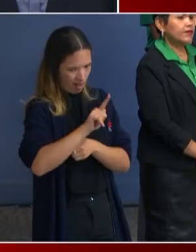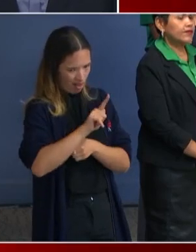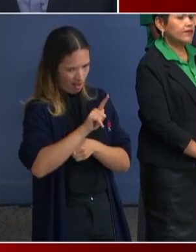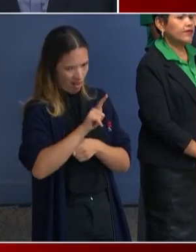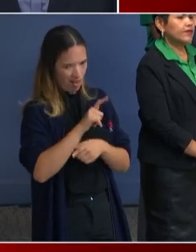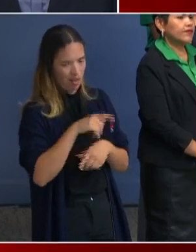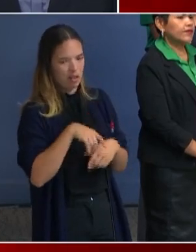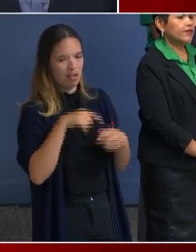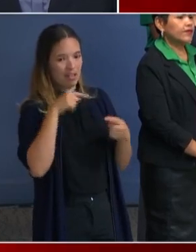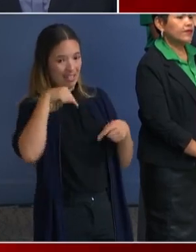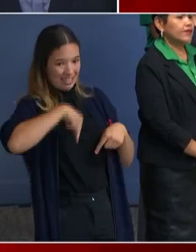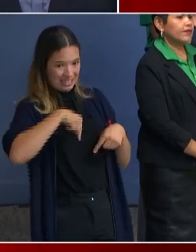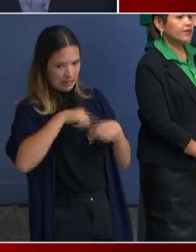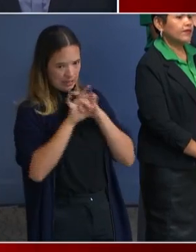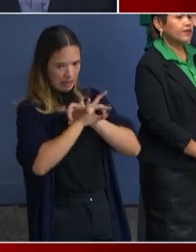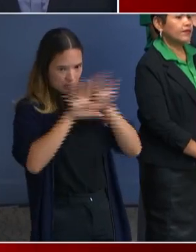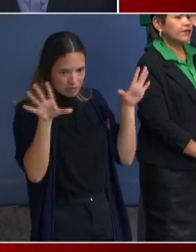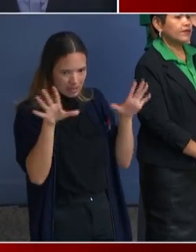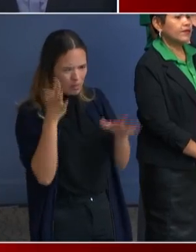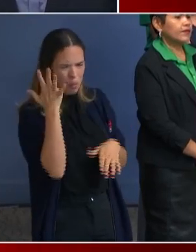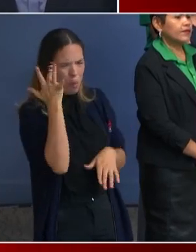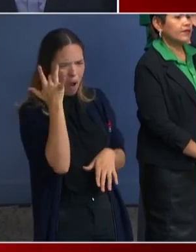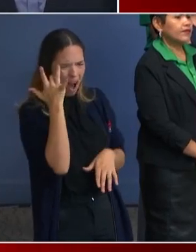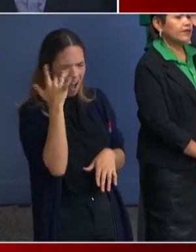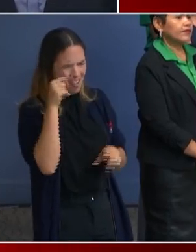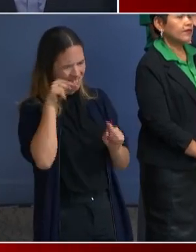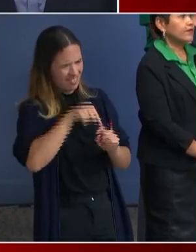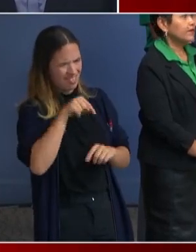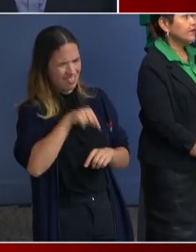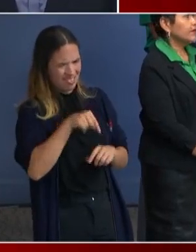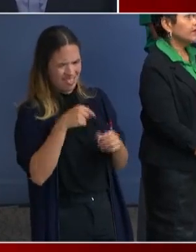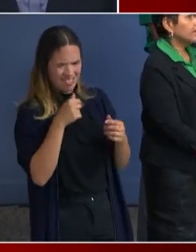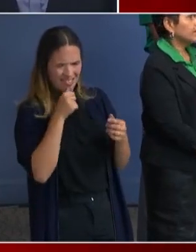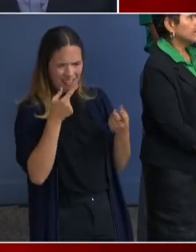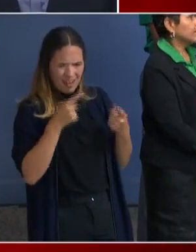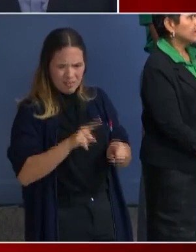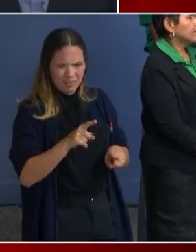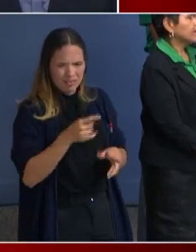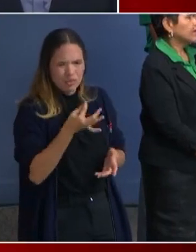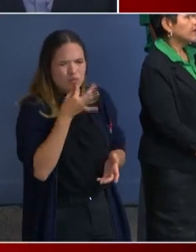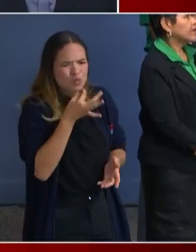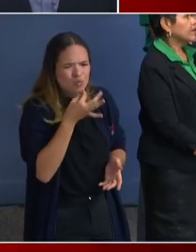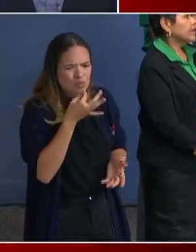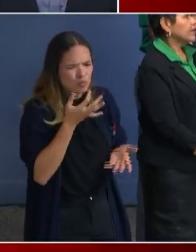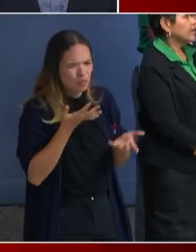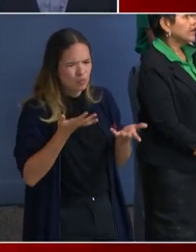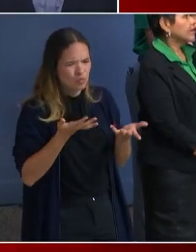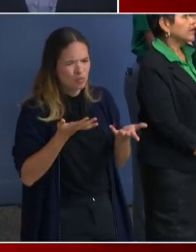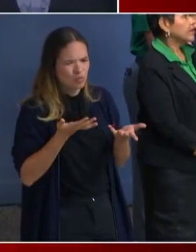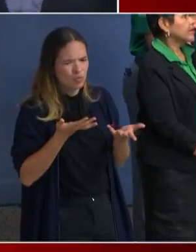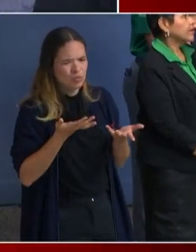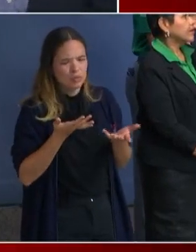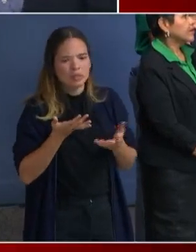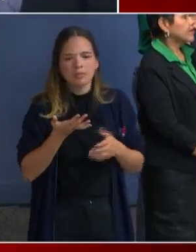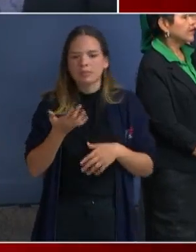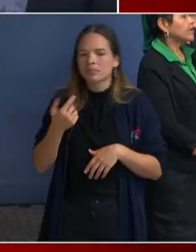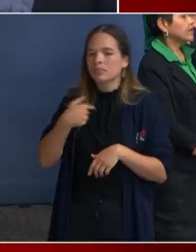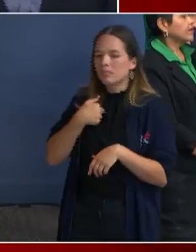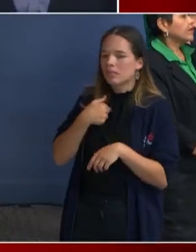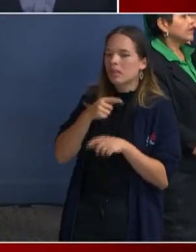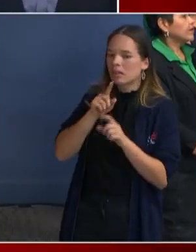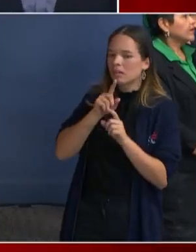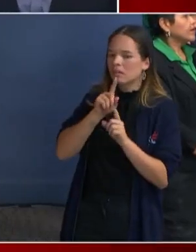humanitarian crisis that you pointed out, was this action not taken sooner? Um, we think we're actually taking it at the right